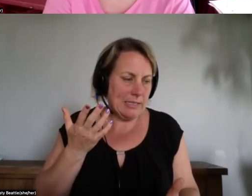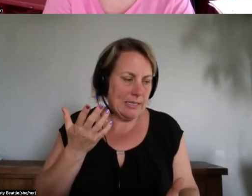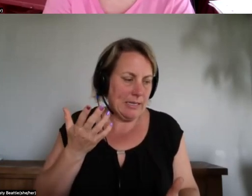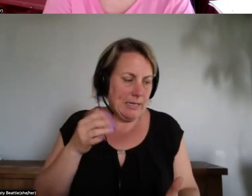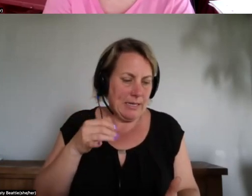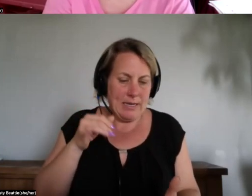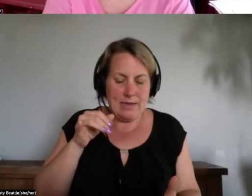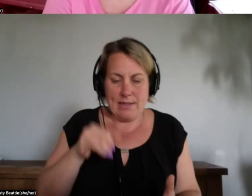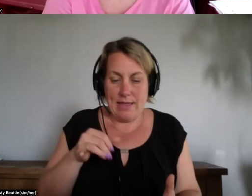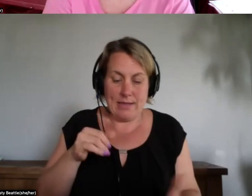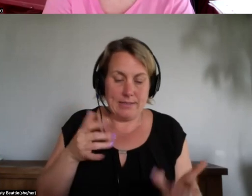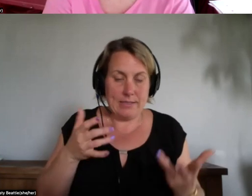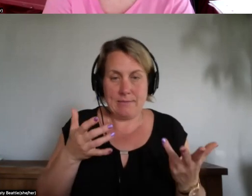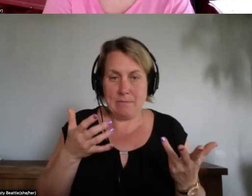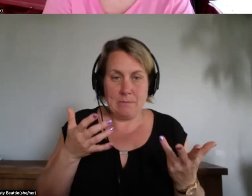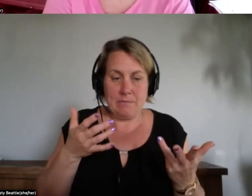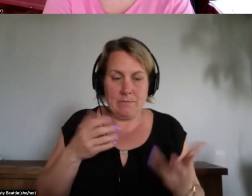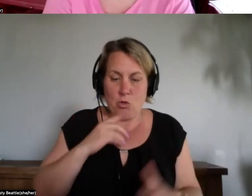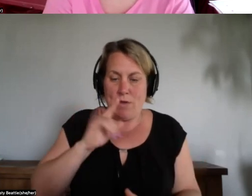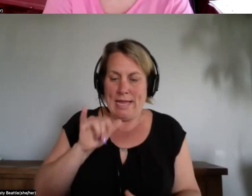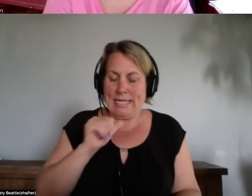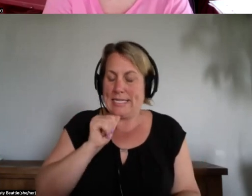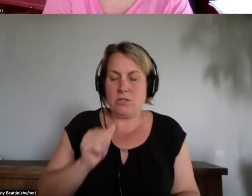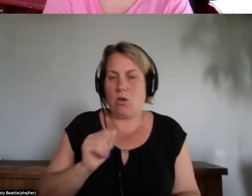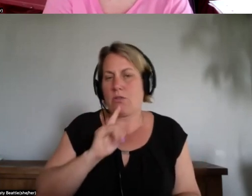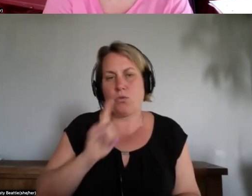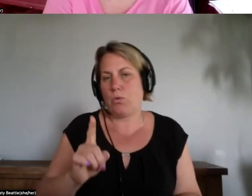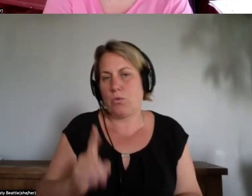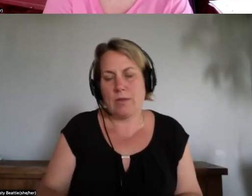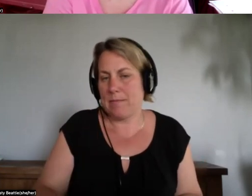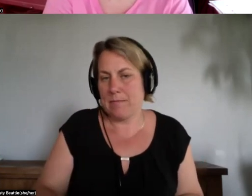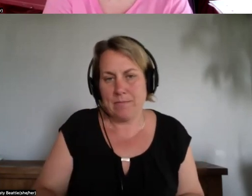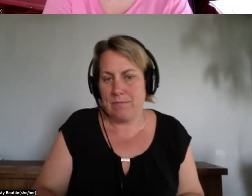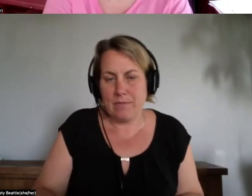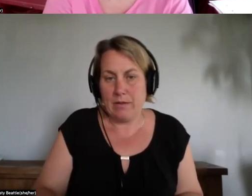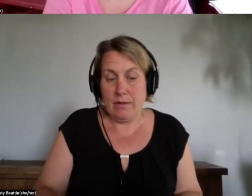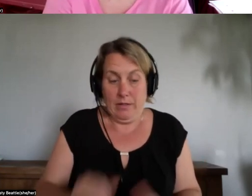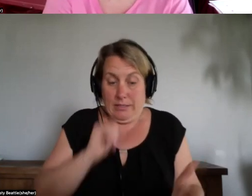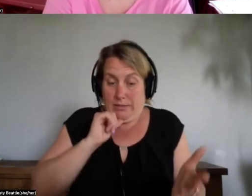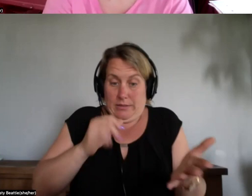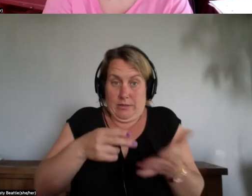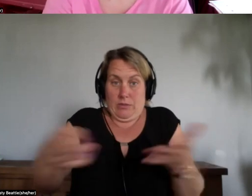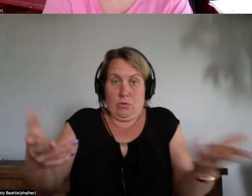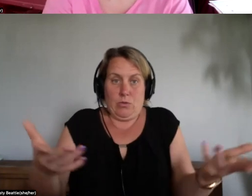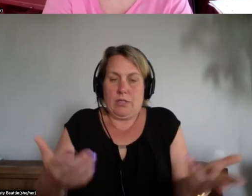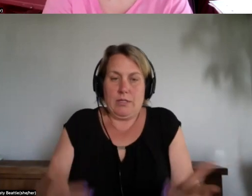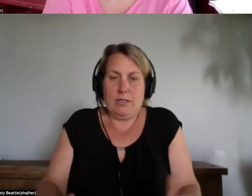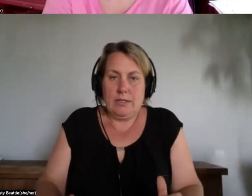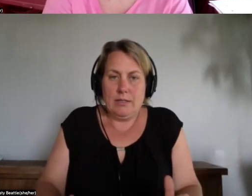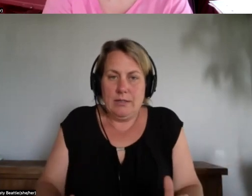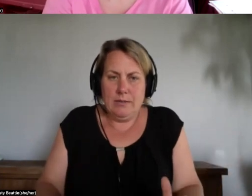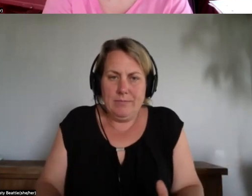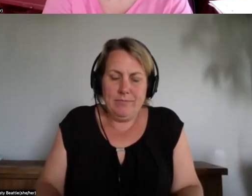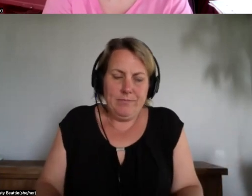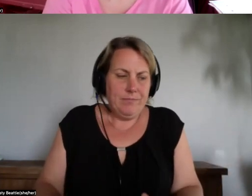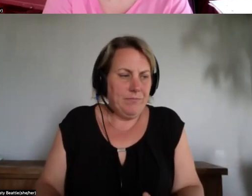not the truth truth i mean not the truth in the sense that